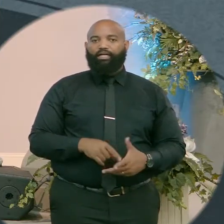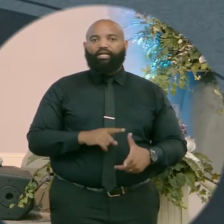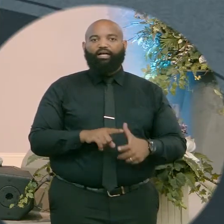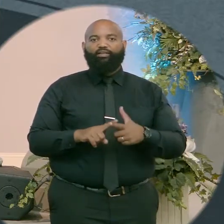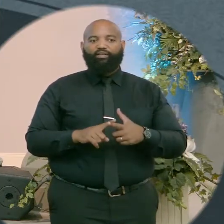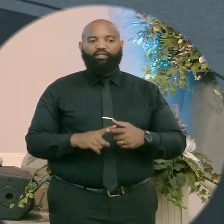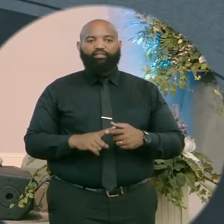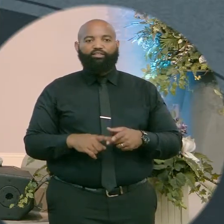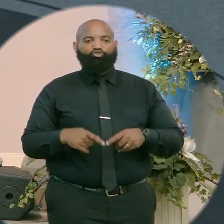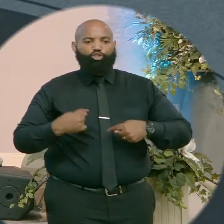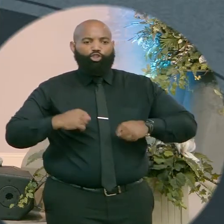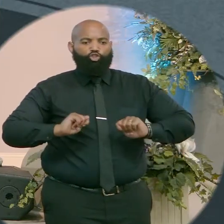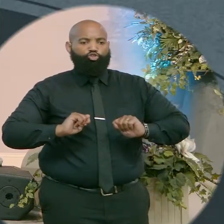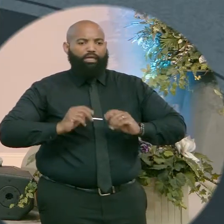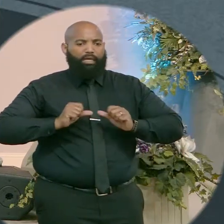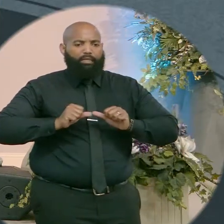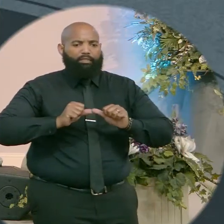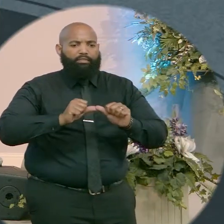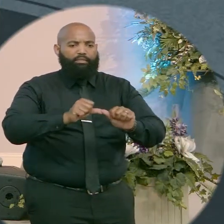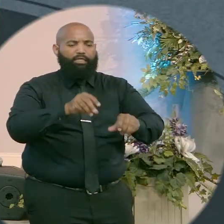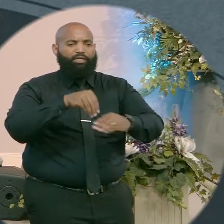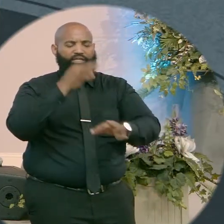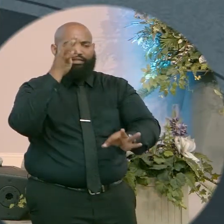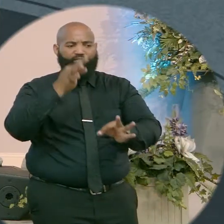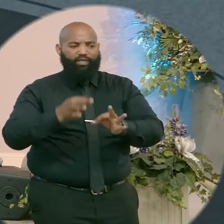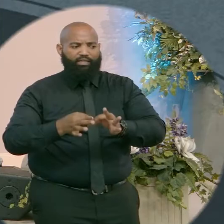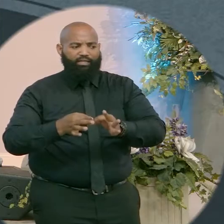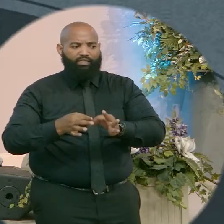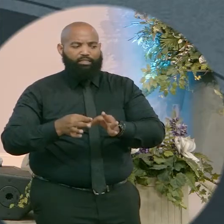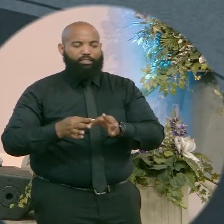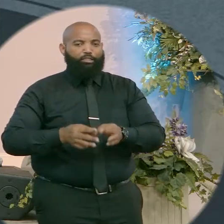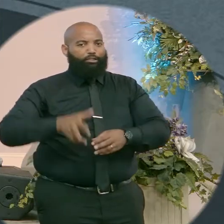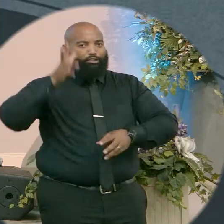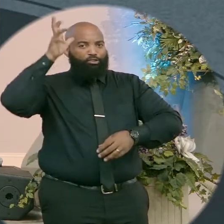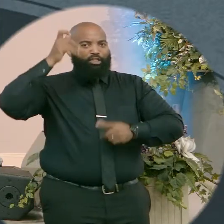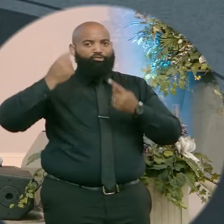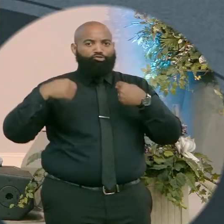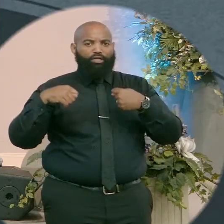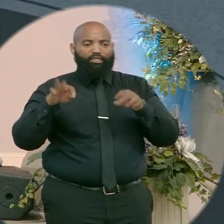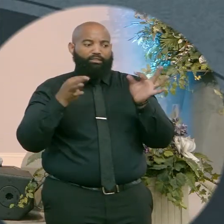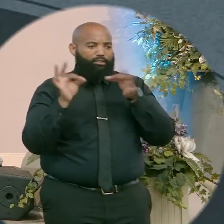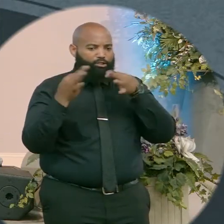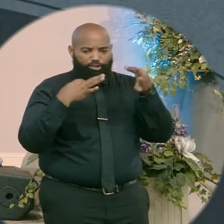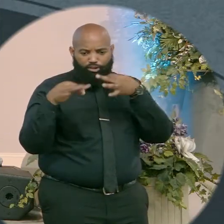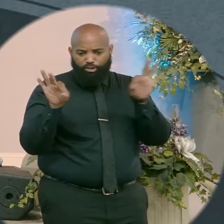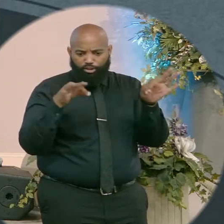and destiny. If he keeps us distracted, purpose and destiny don't even matter because I'm just trying to get by.